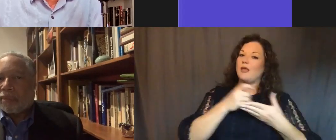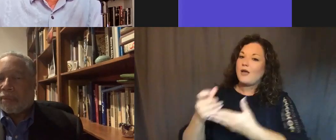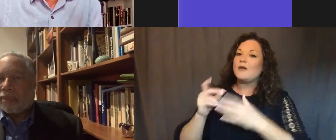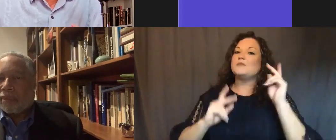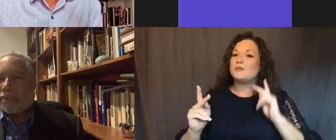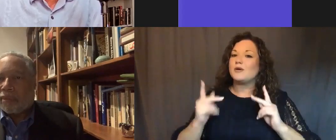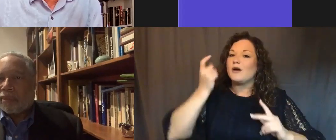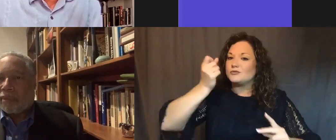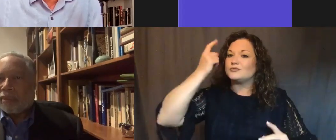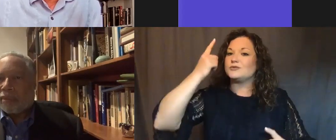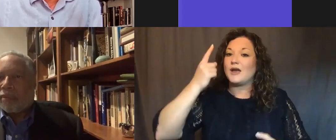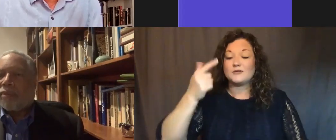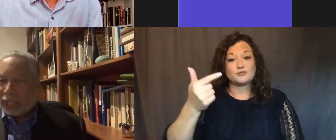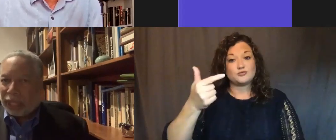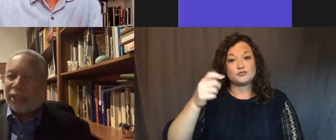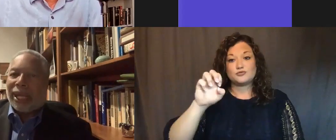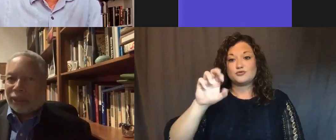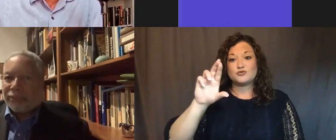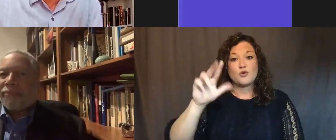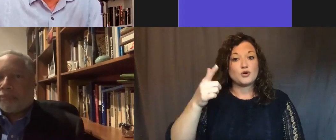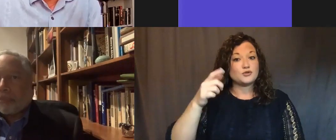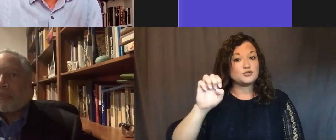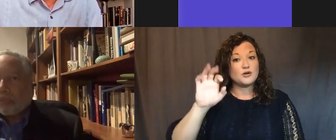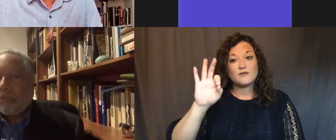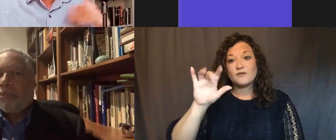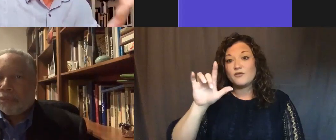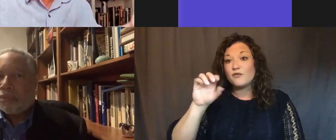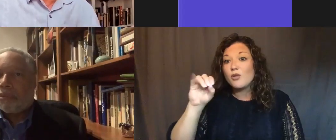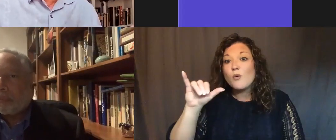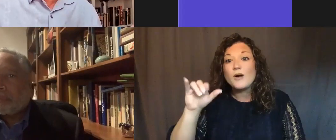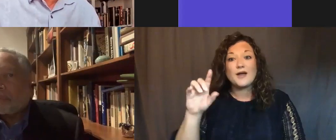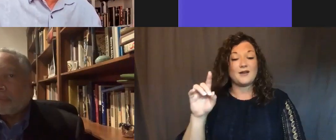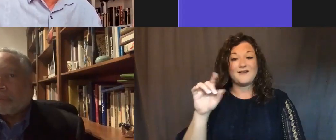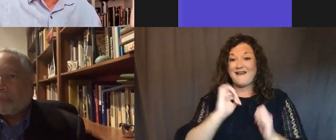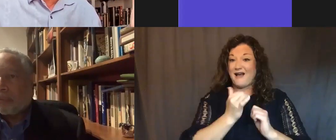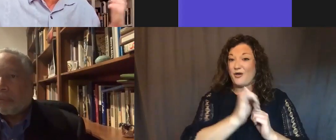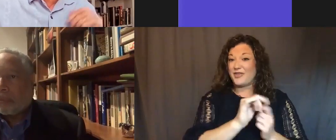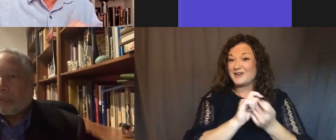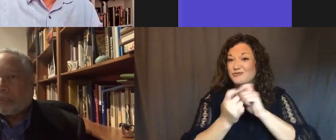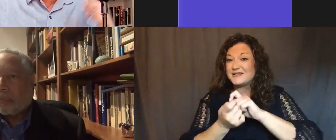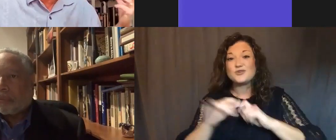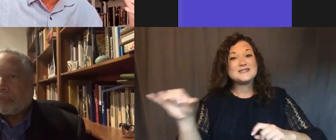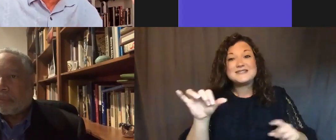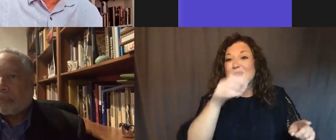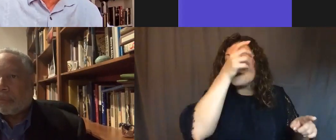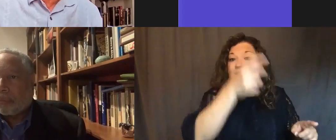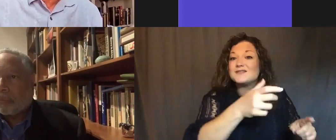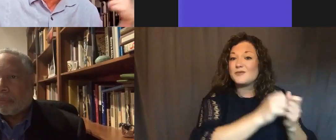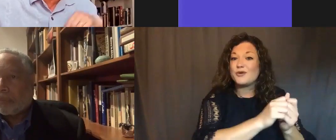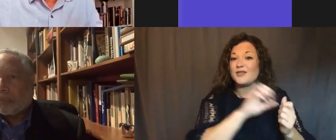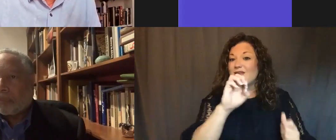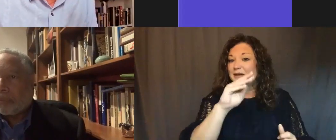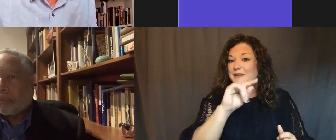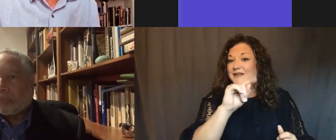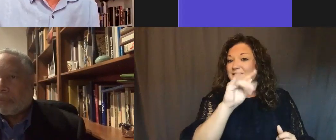potential of the George Floyd video. know, Emmett Till was like that. It was it was an image that broke